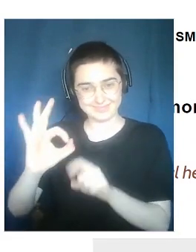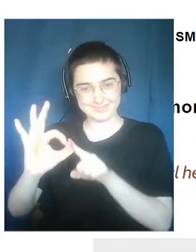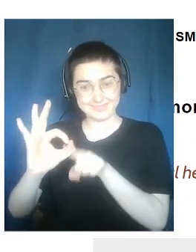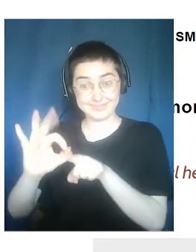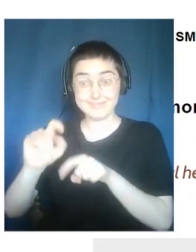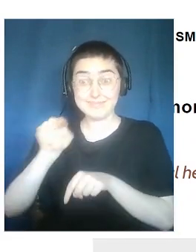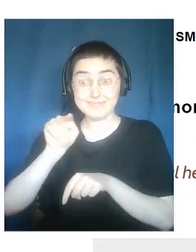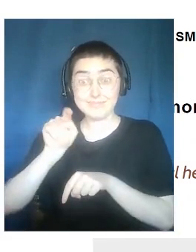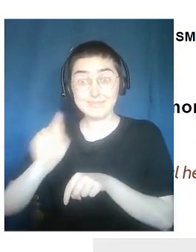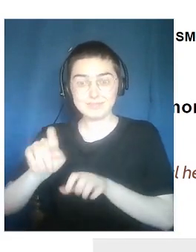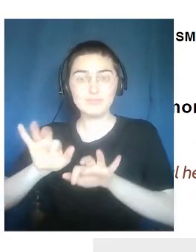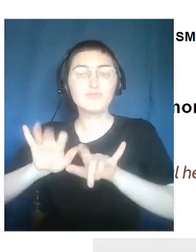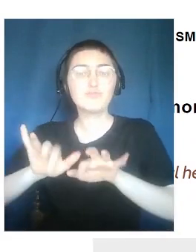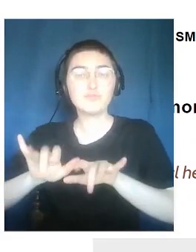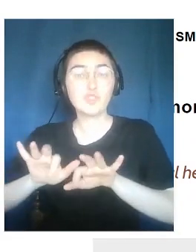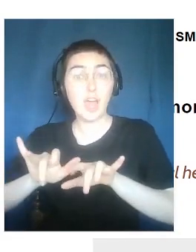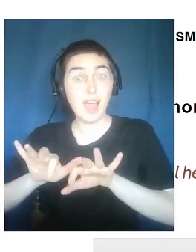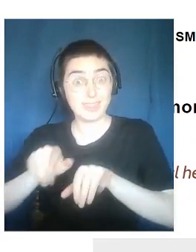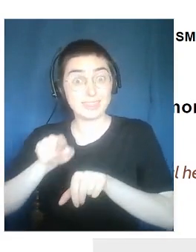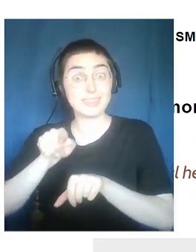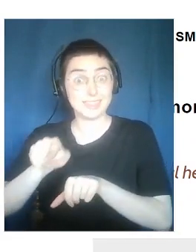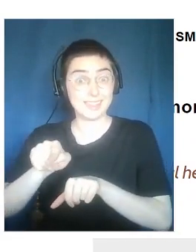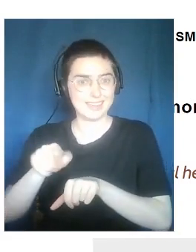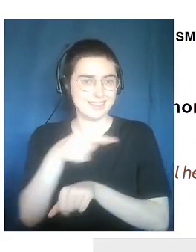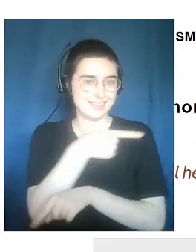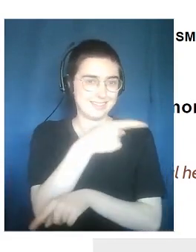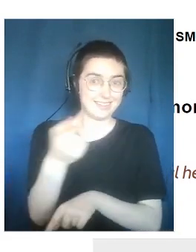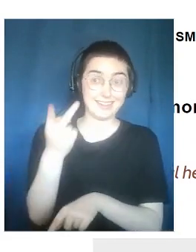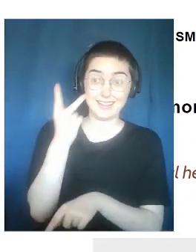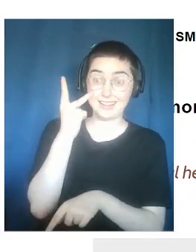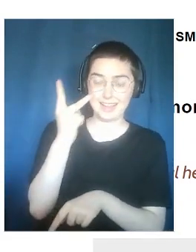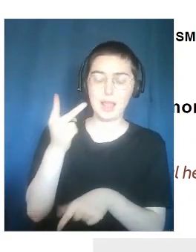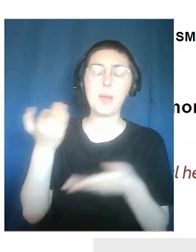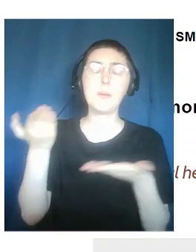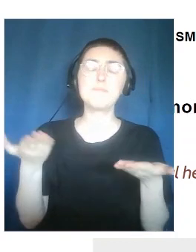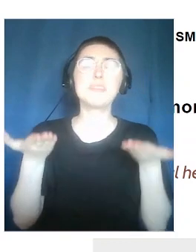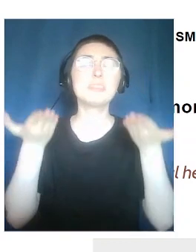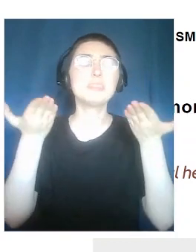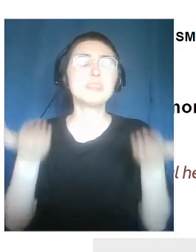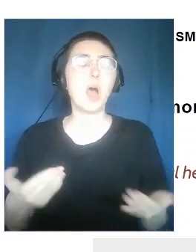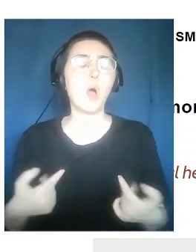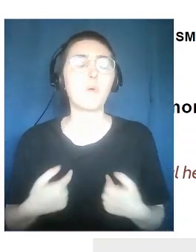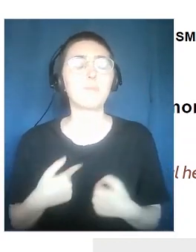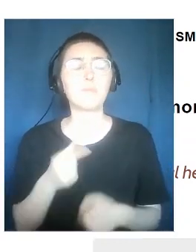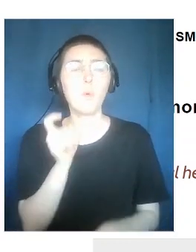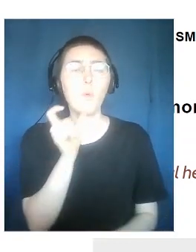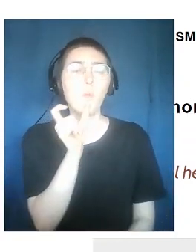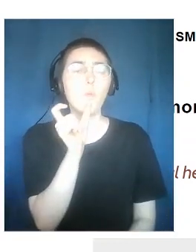see bottom right there is the button for chat